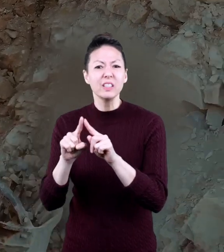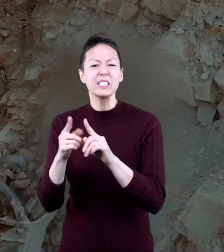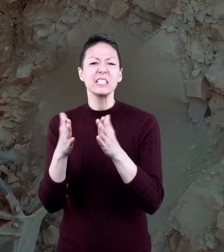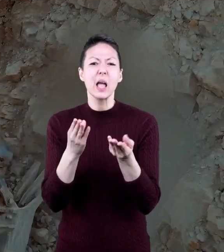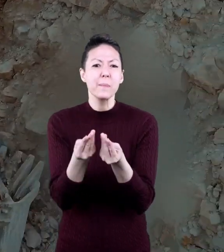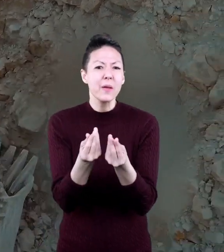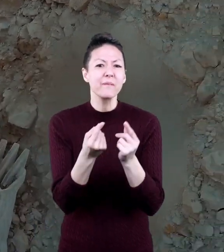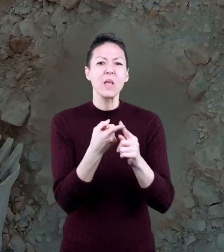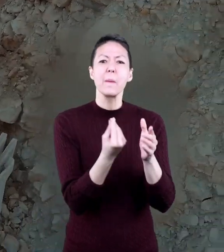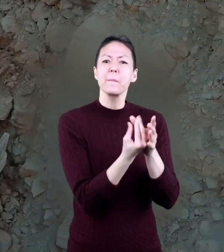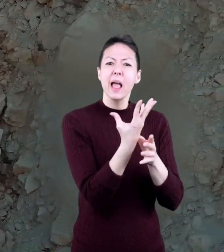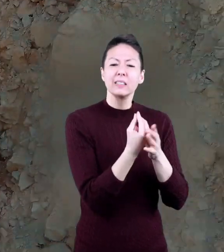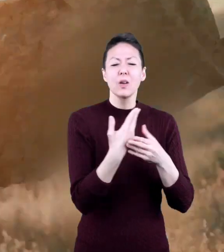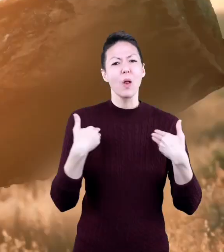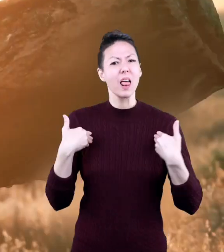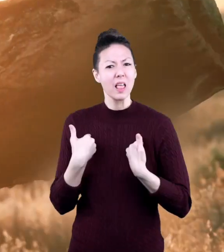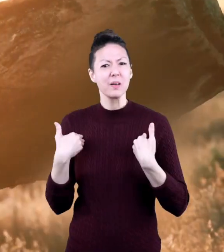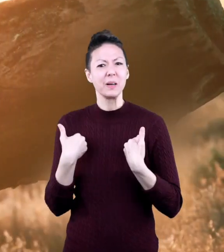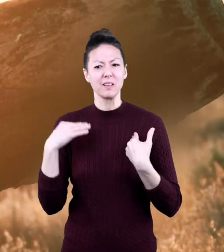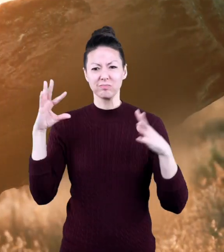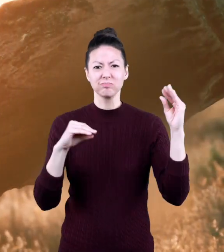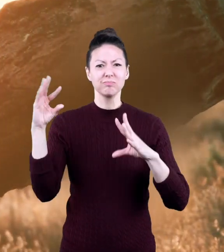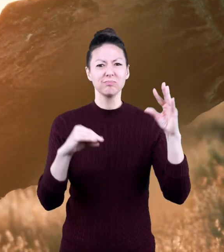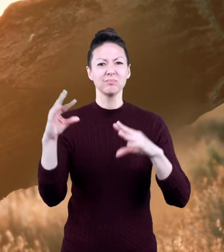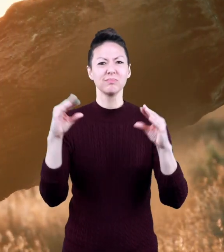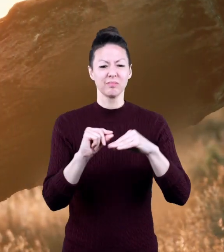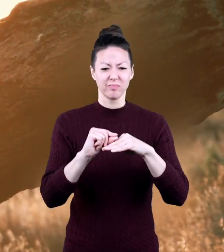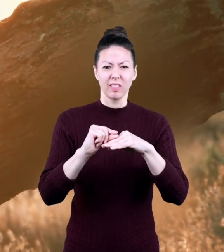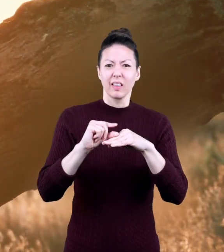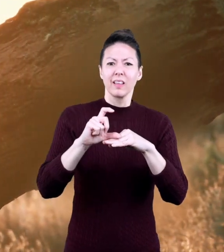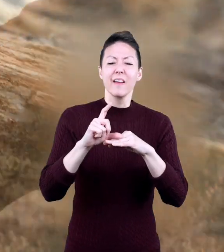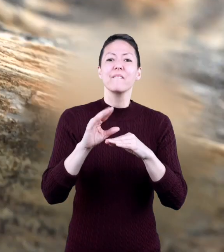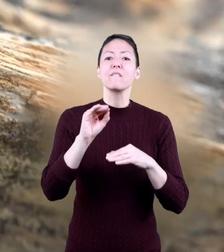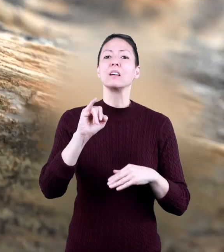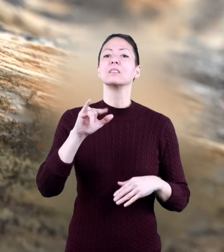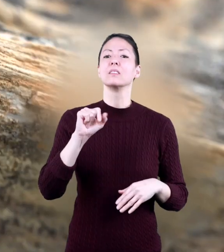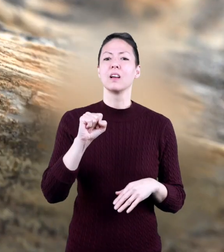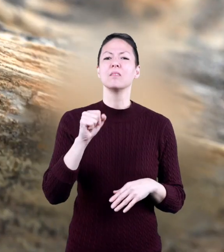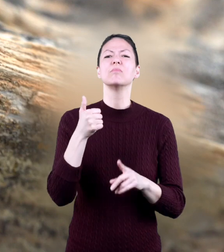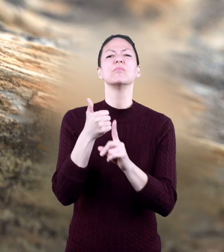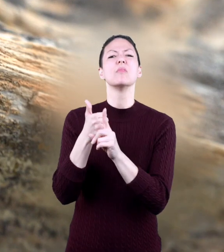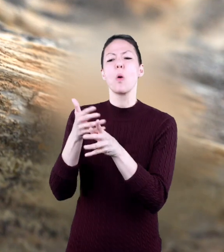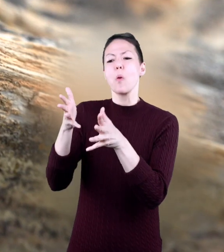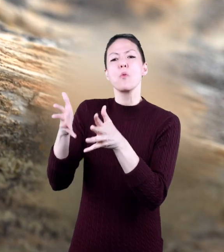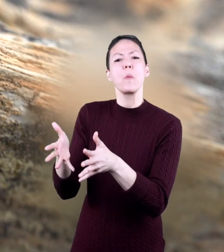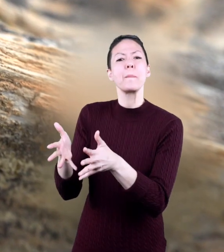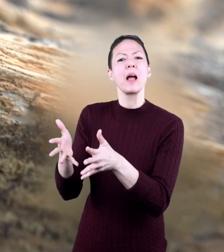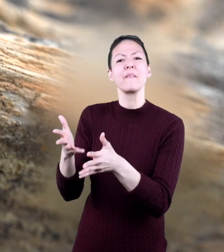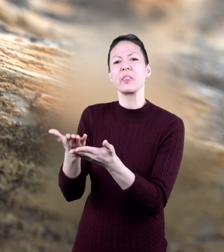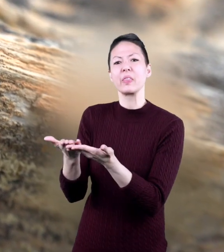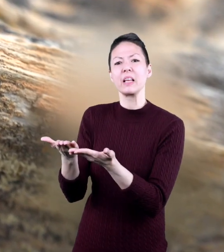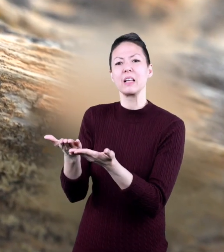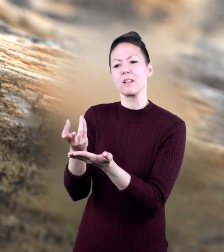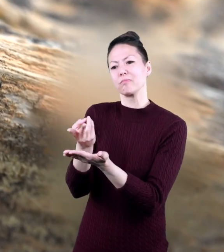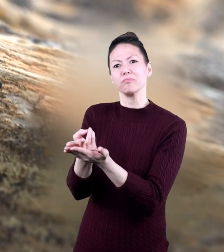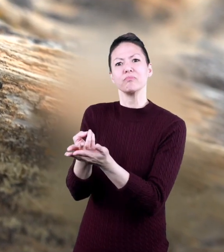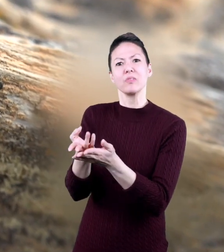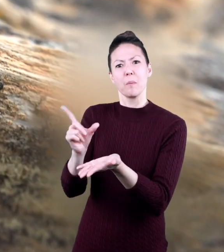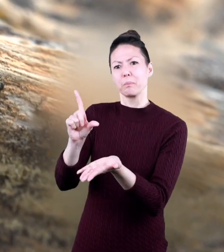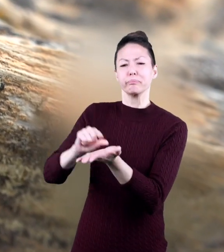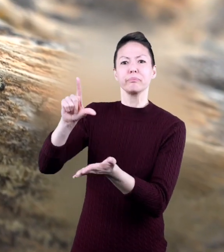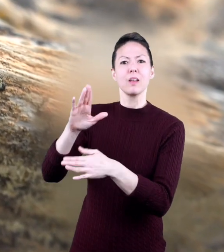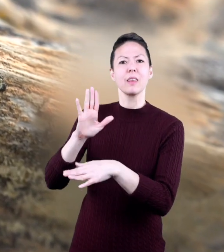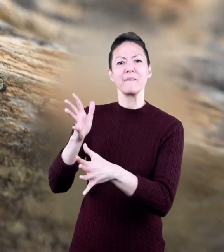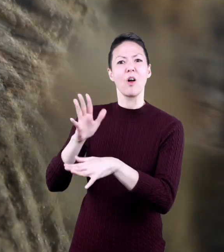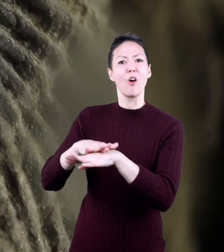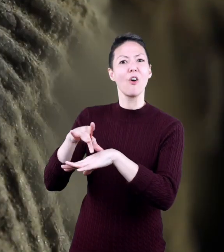pieces of dead material from plants and animals. Fossils, which are the remains of things that once